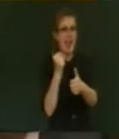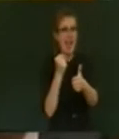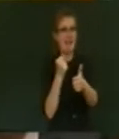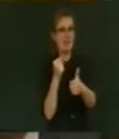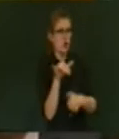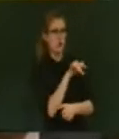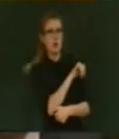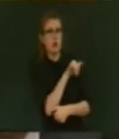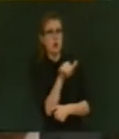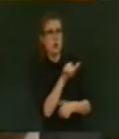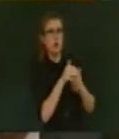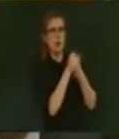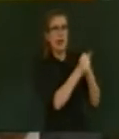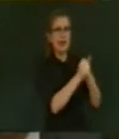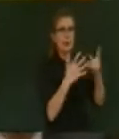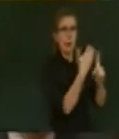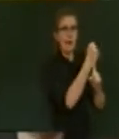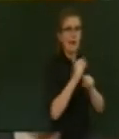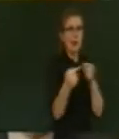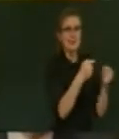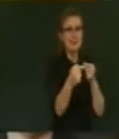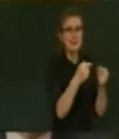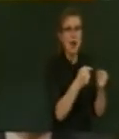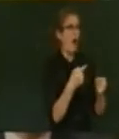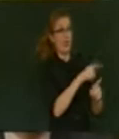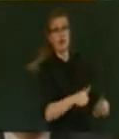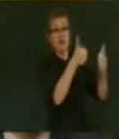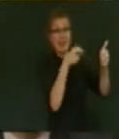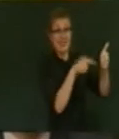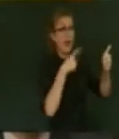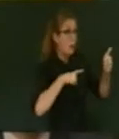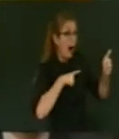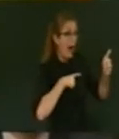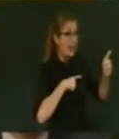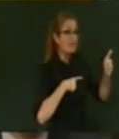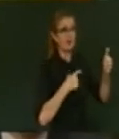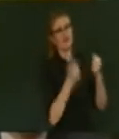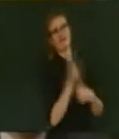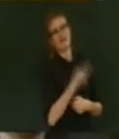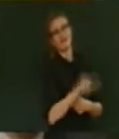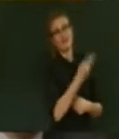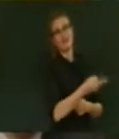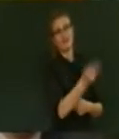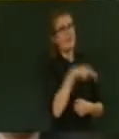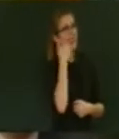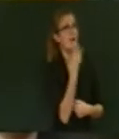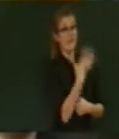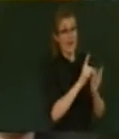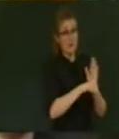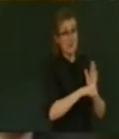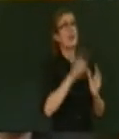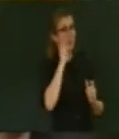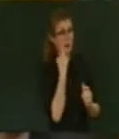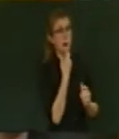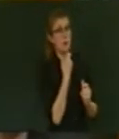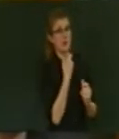goodness knows they're good at that because they have them every five minutes, and there may be just another one coming. Because I'm telling you now,